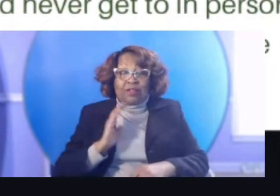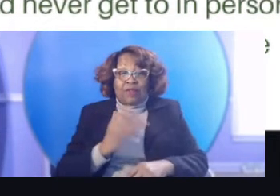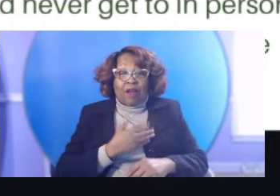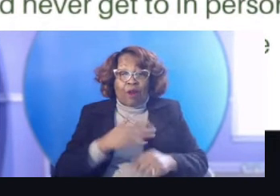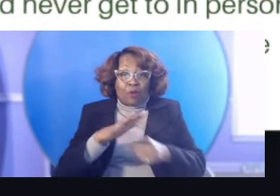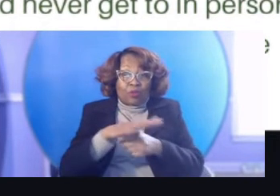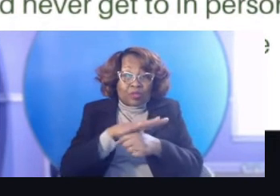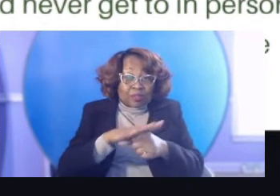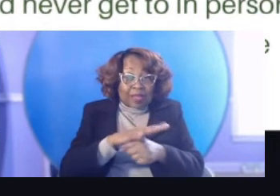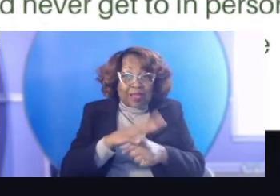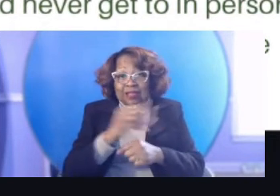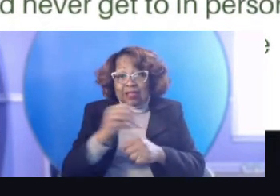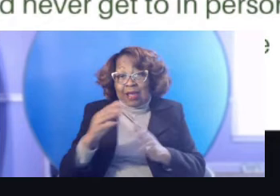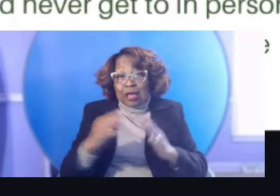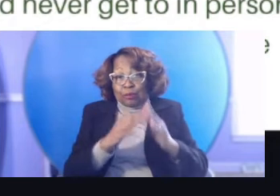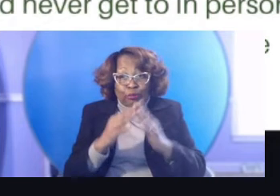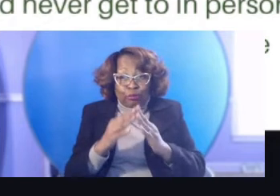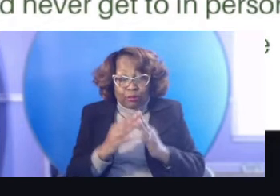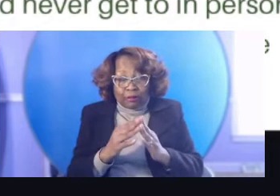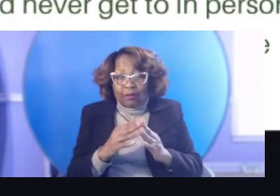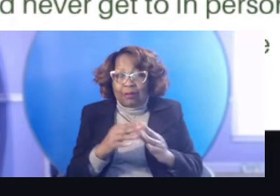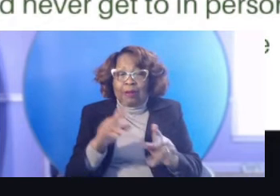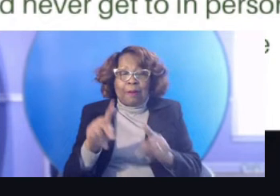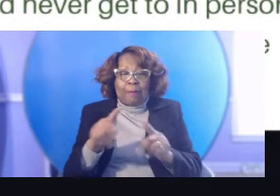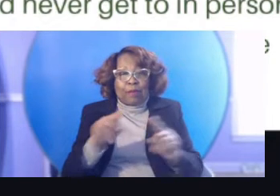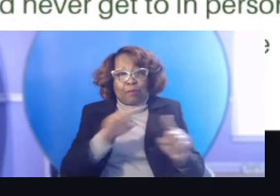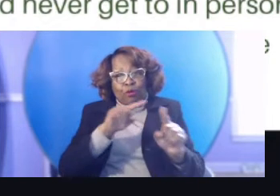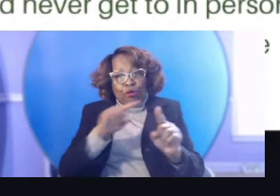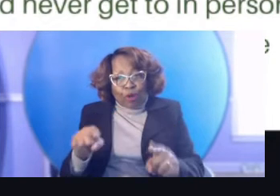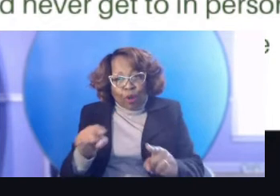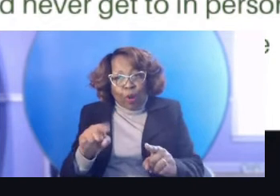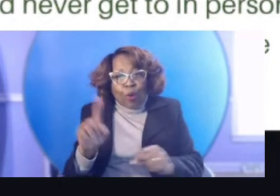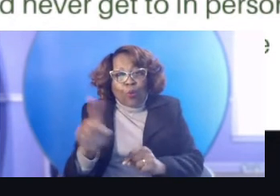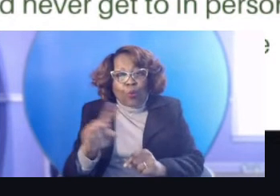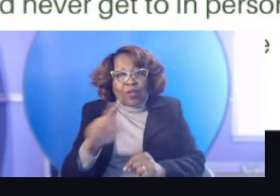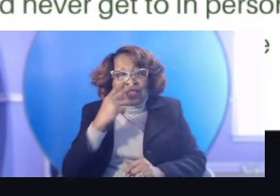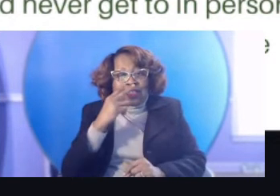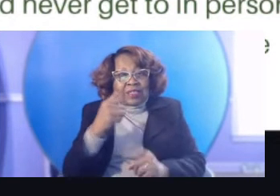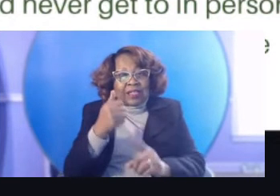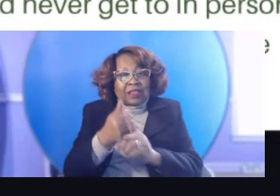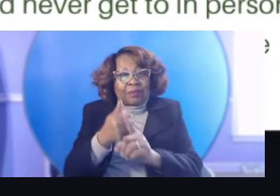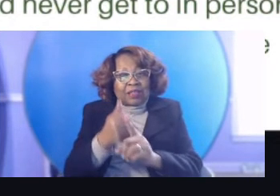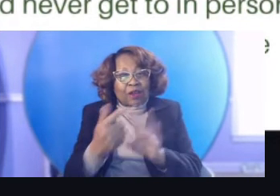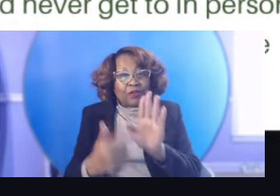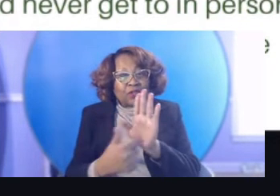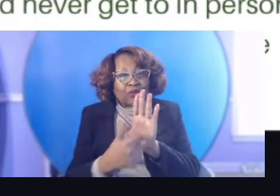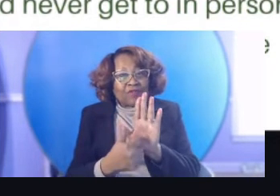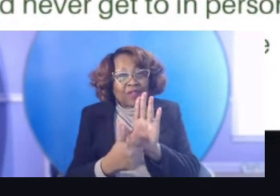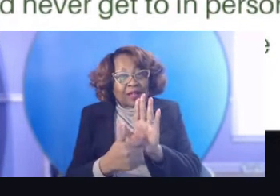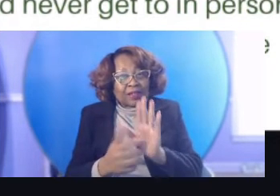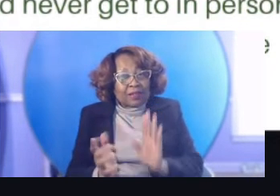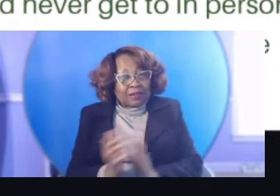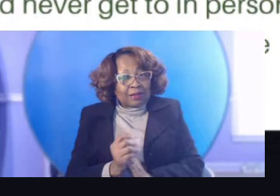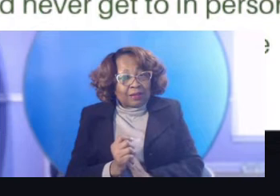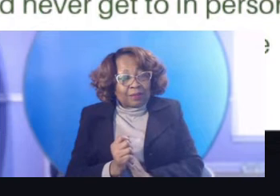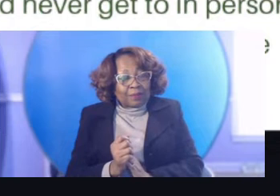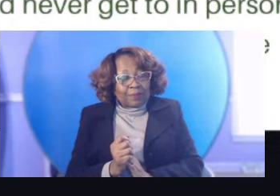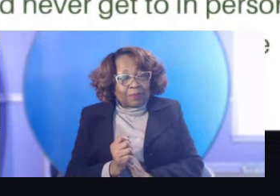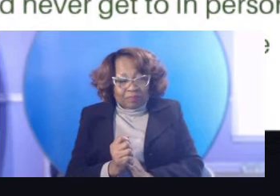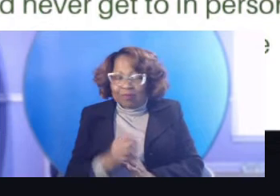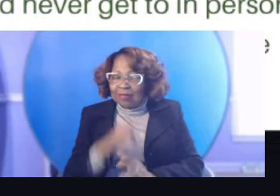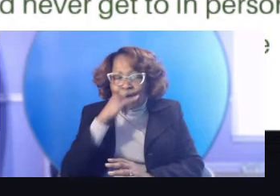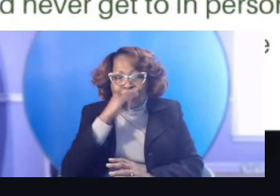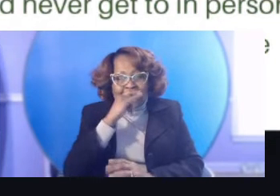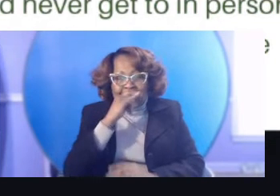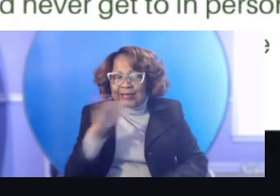community in general. Um, people come where they see themselves reflected and, and kids are the